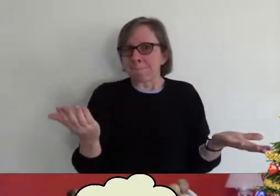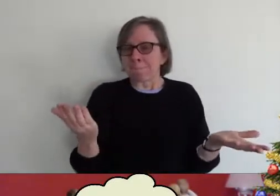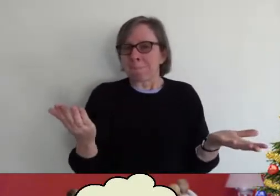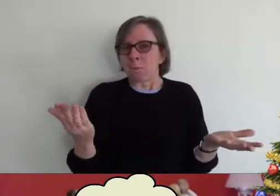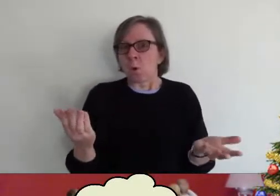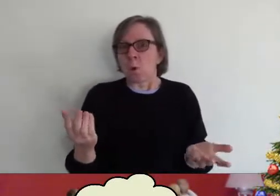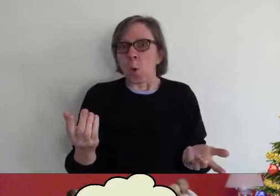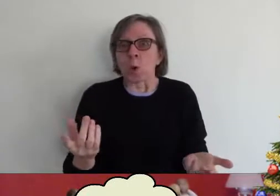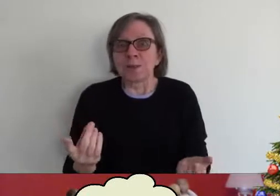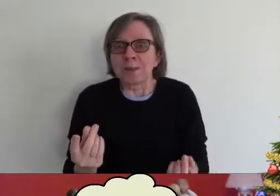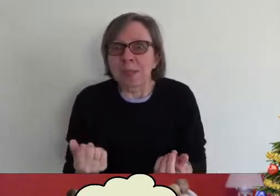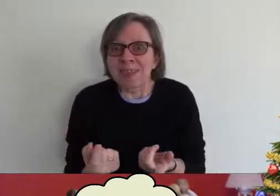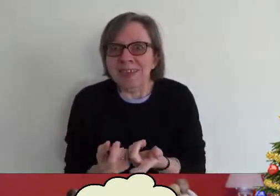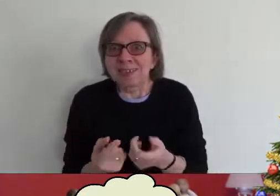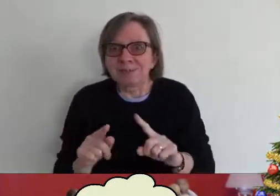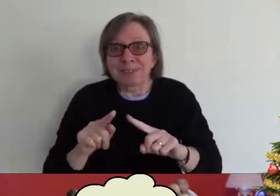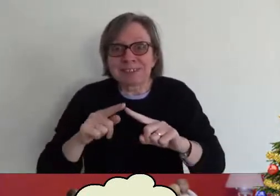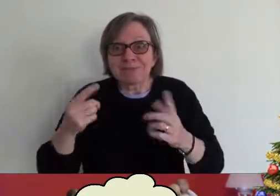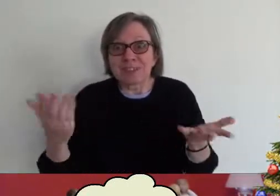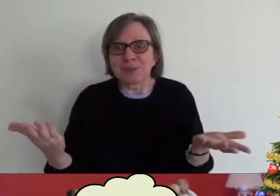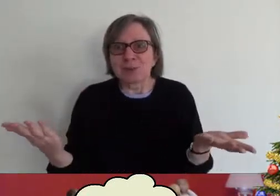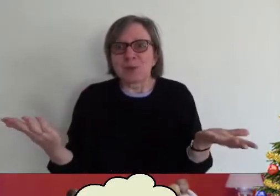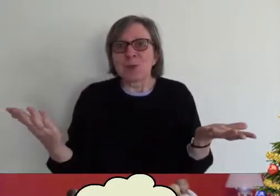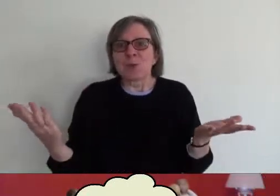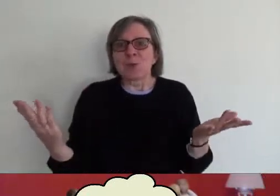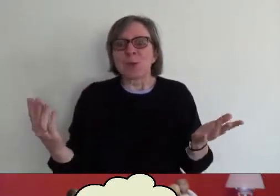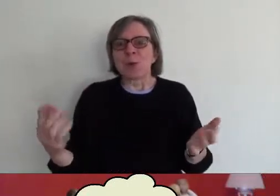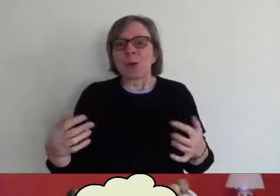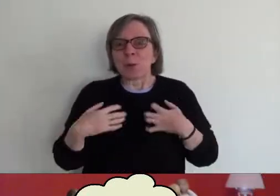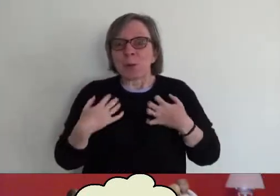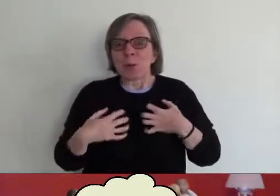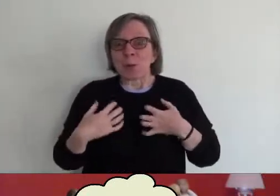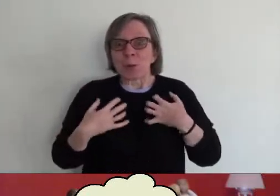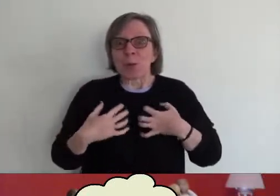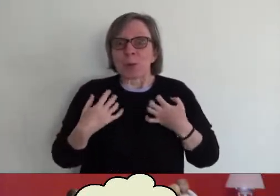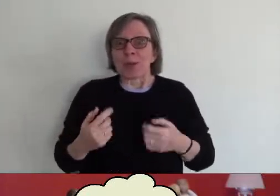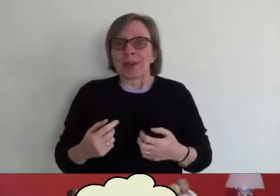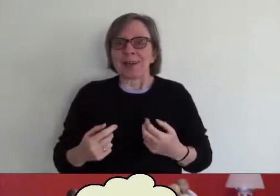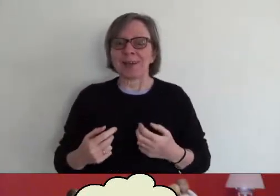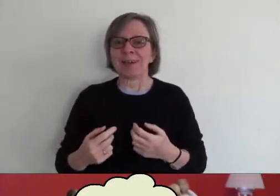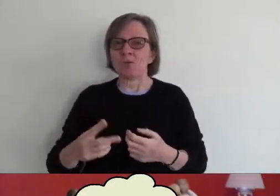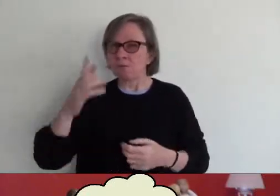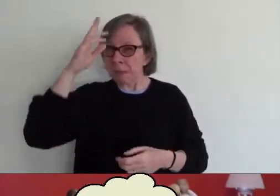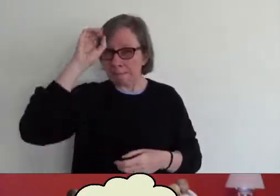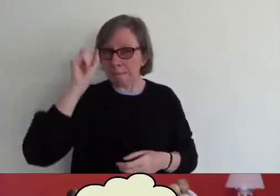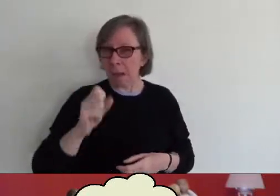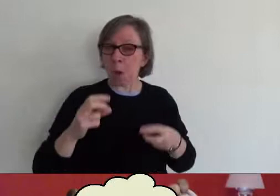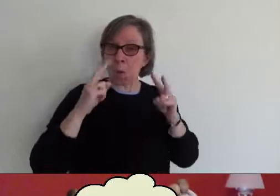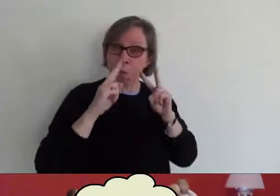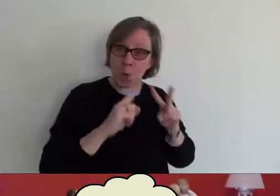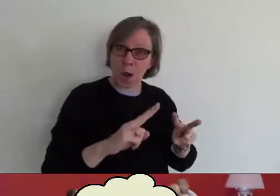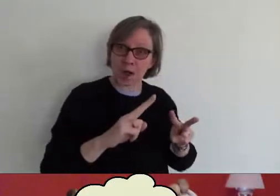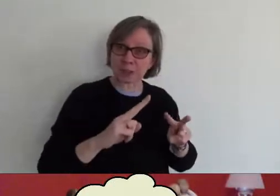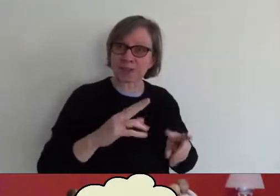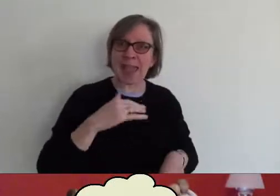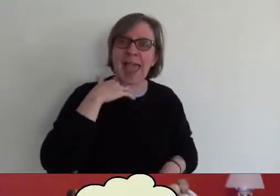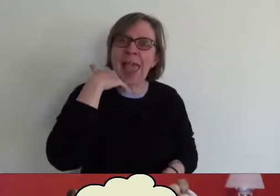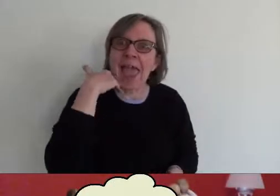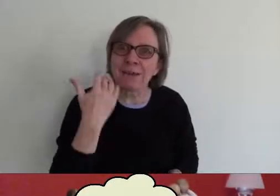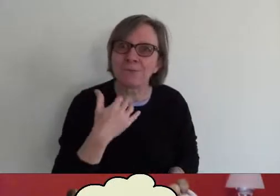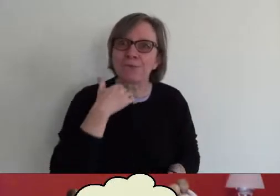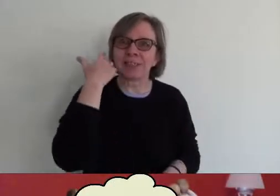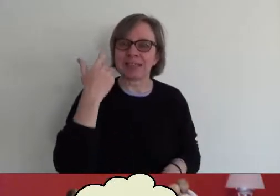something else so there'll be lots to do so don't forget look out for it every day at